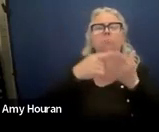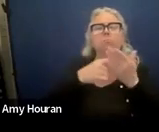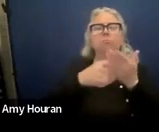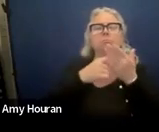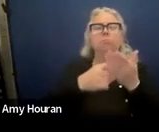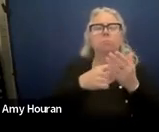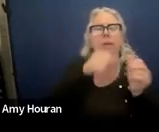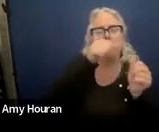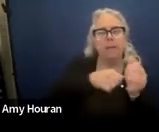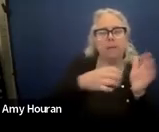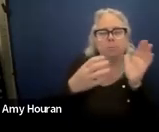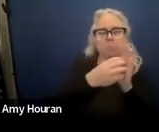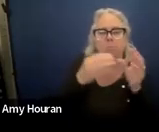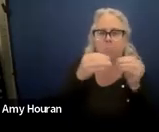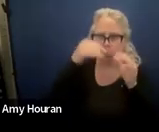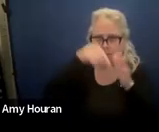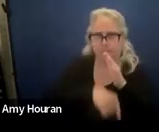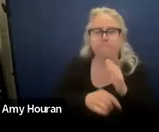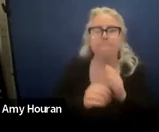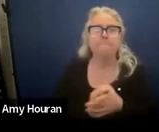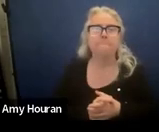sections more in more detail